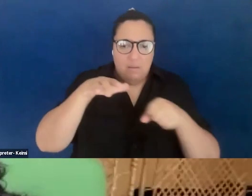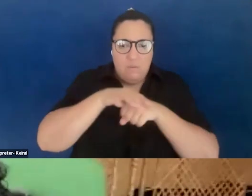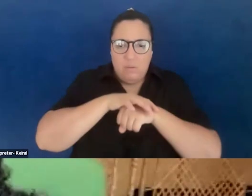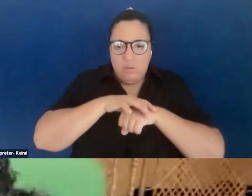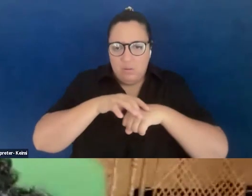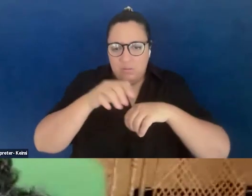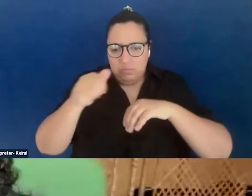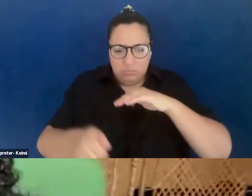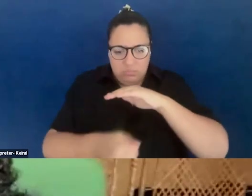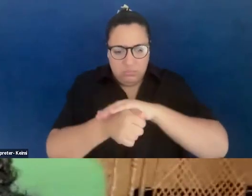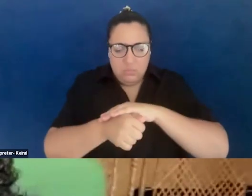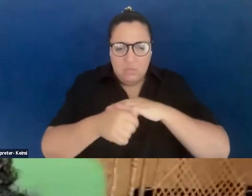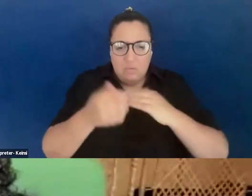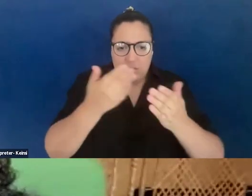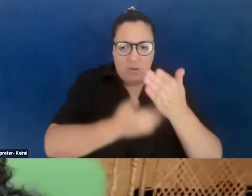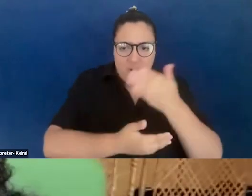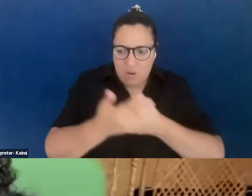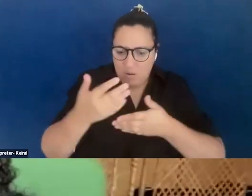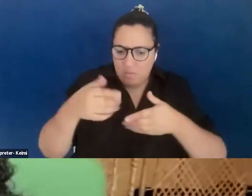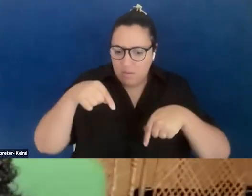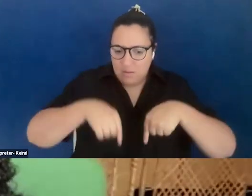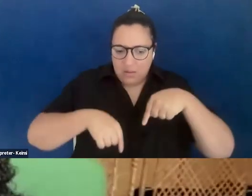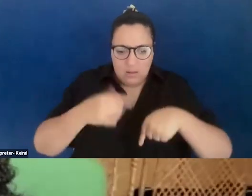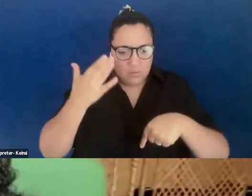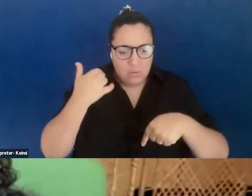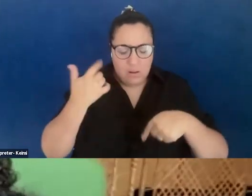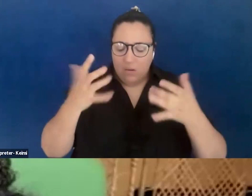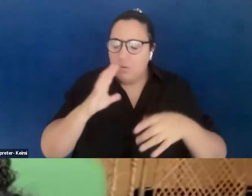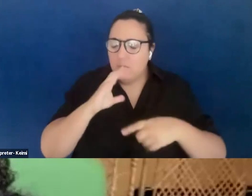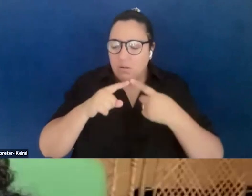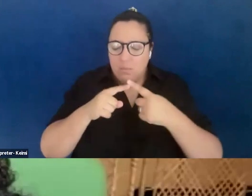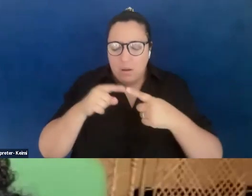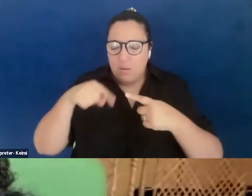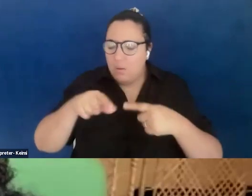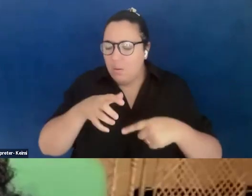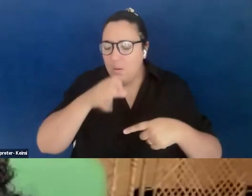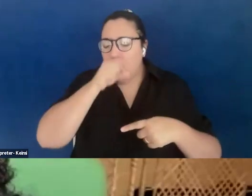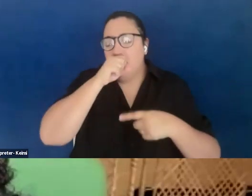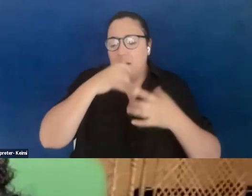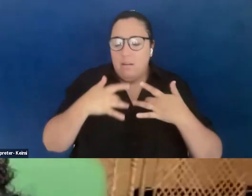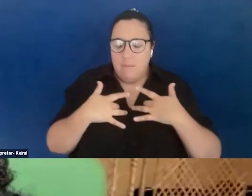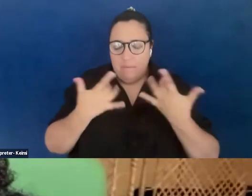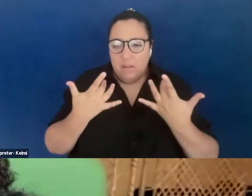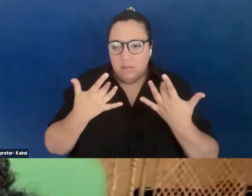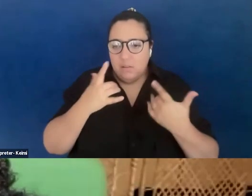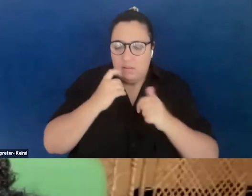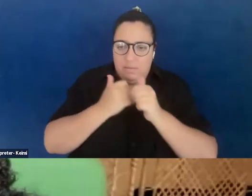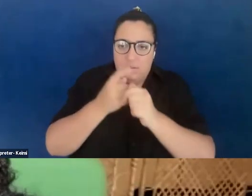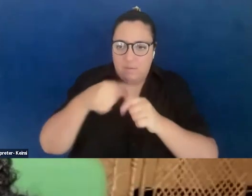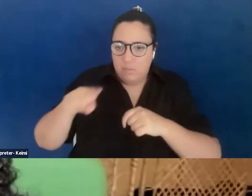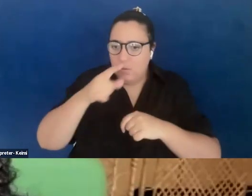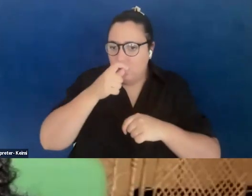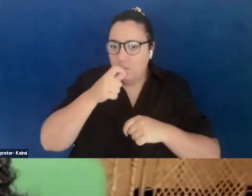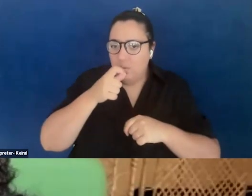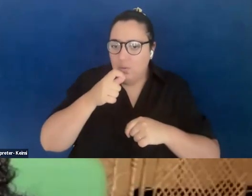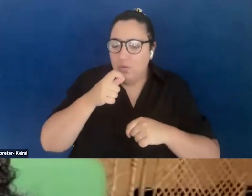because I do not wish to speak about unspeakable events that must follow from those who dare to